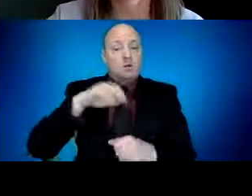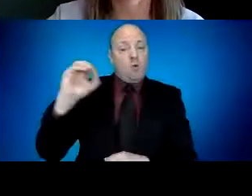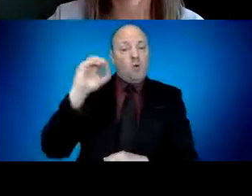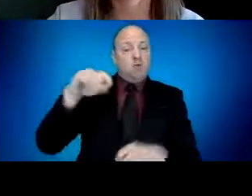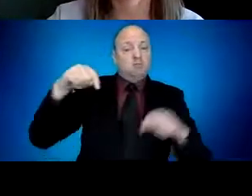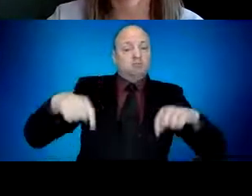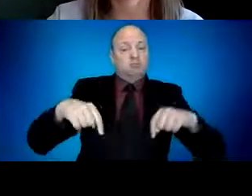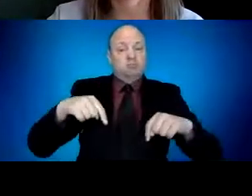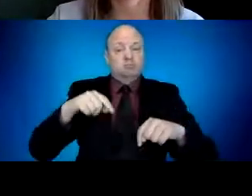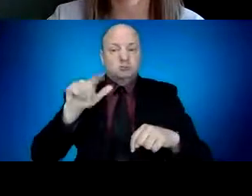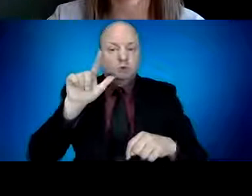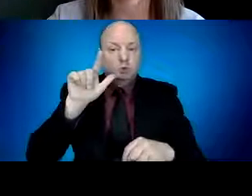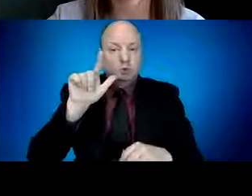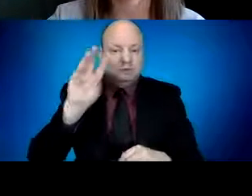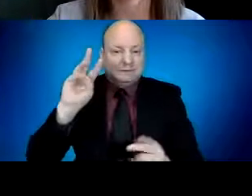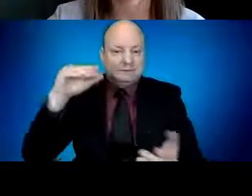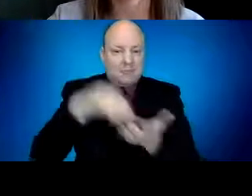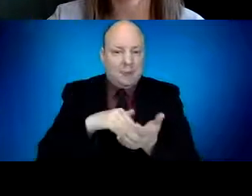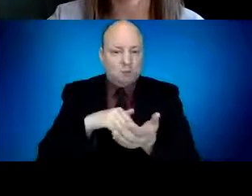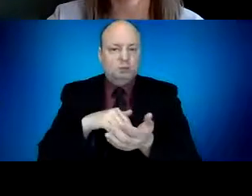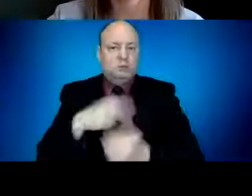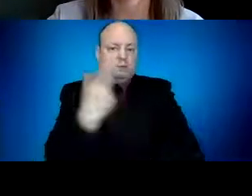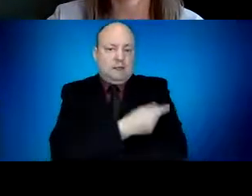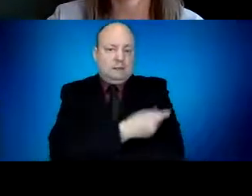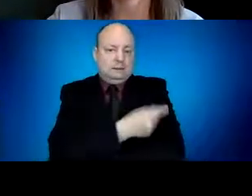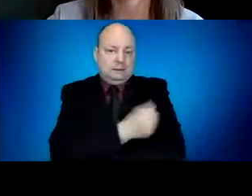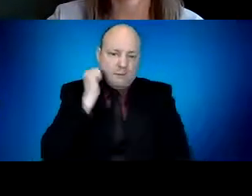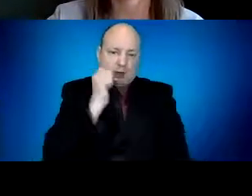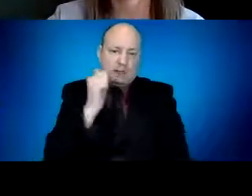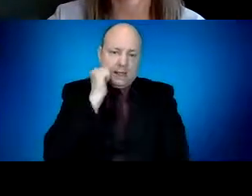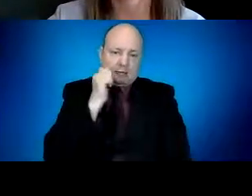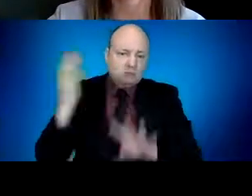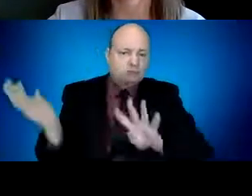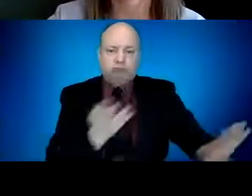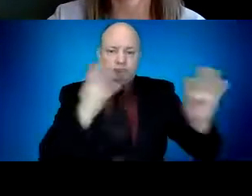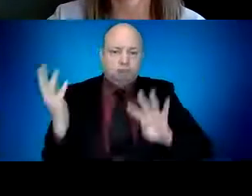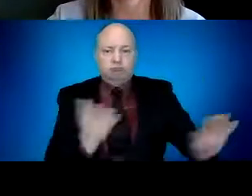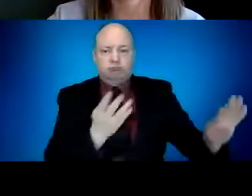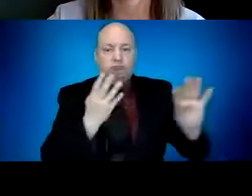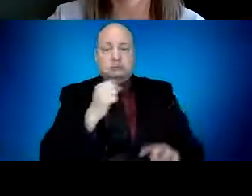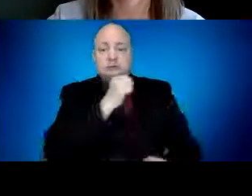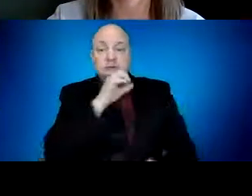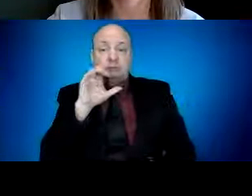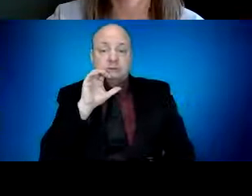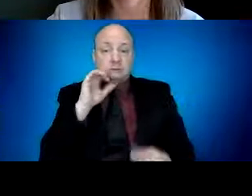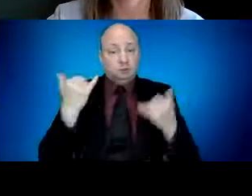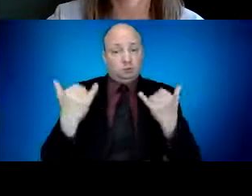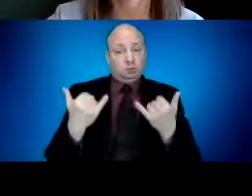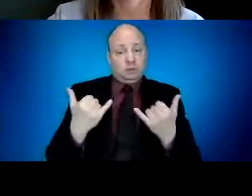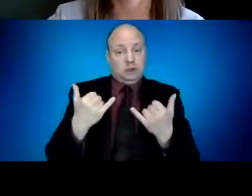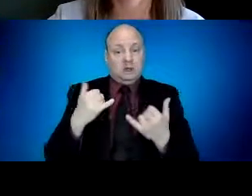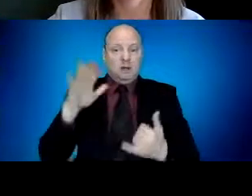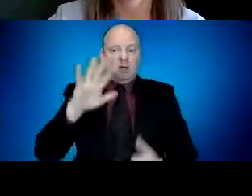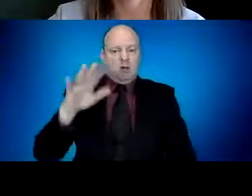Johnson & Johnson vaccines for more than half a million people. Overall, 14% of Oregonians have been fully vaccinated, which